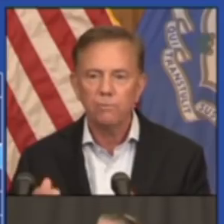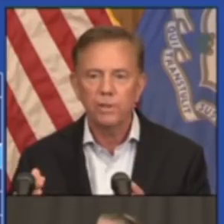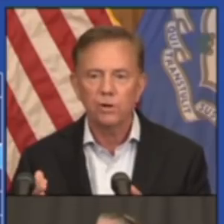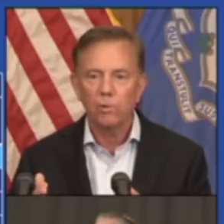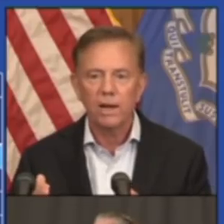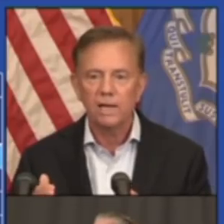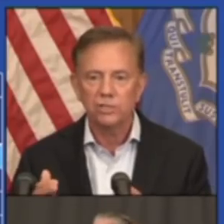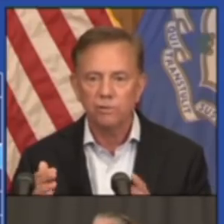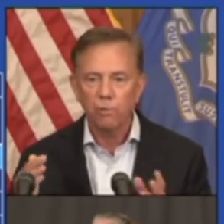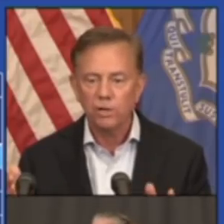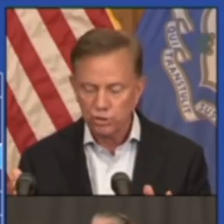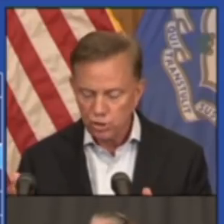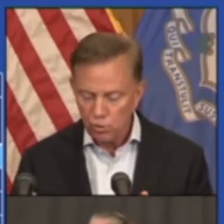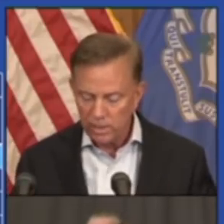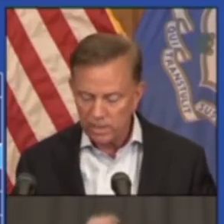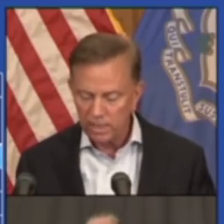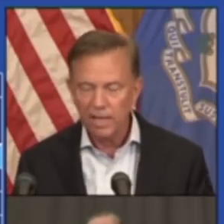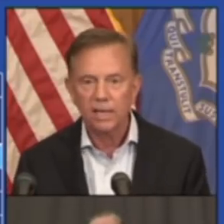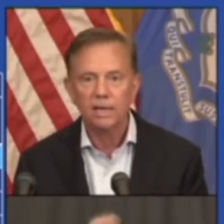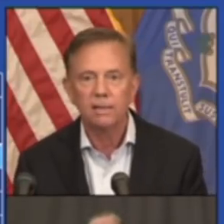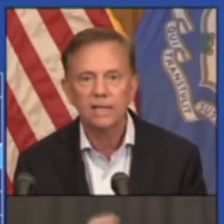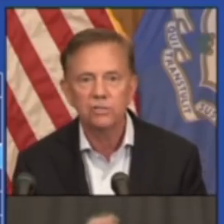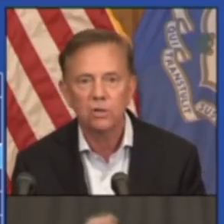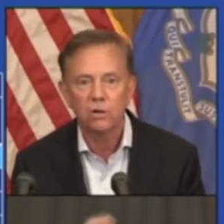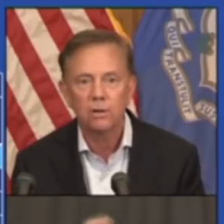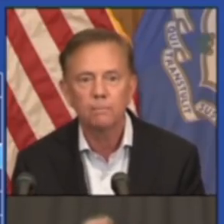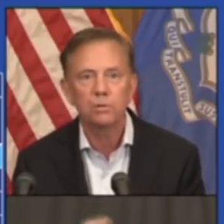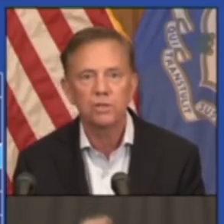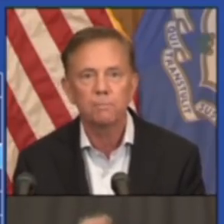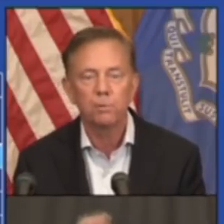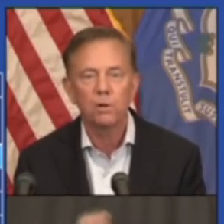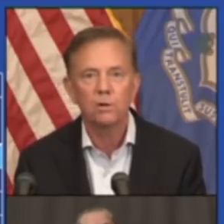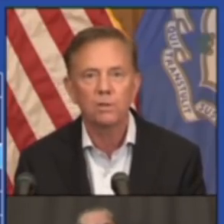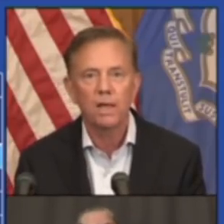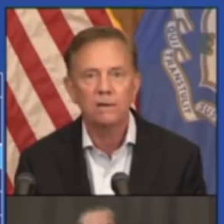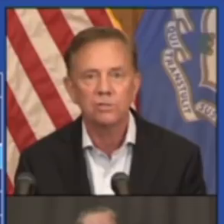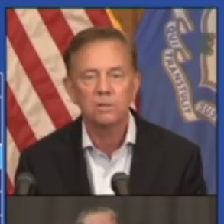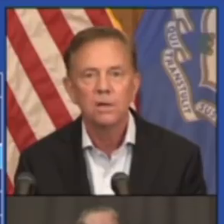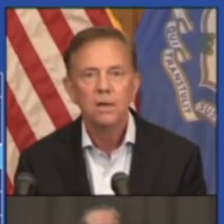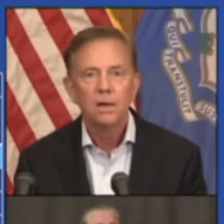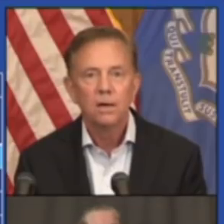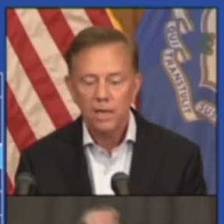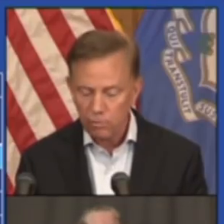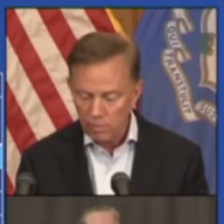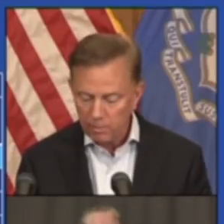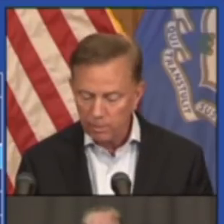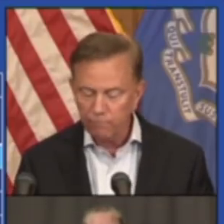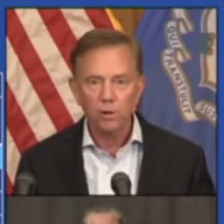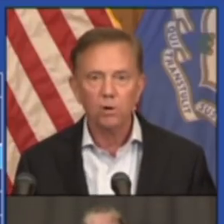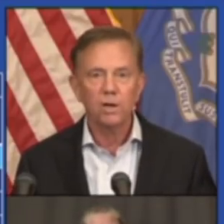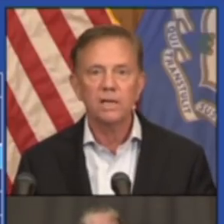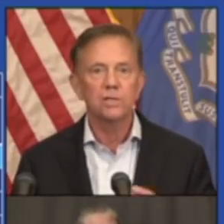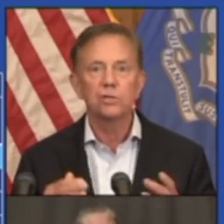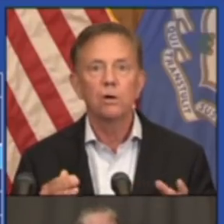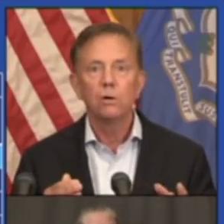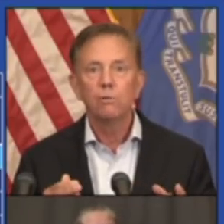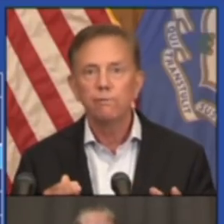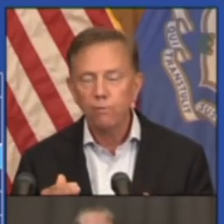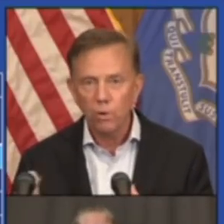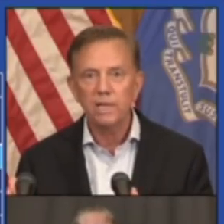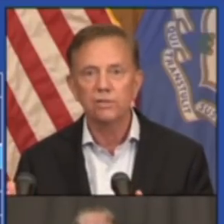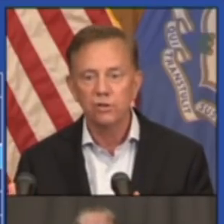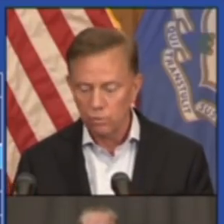all tight within a range. If we're two in Connecticut, that's our percent per 100,000. You've got to remember that Florida is